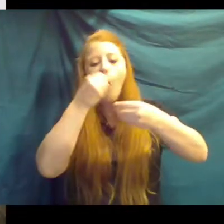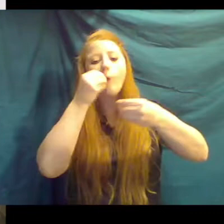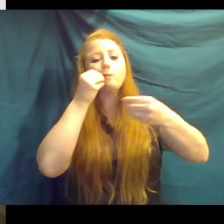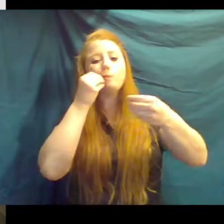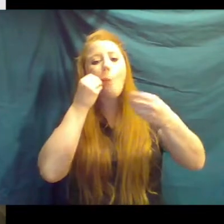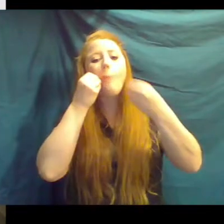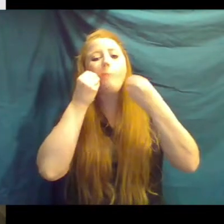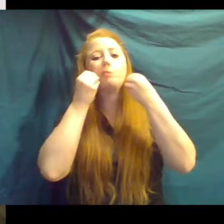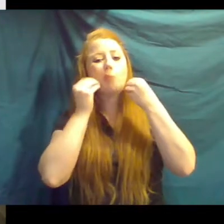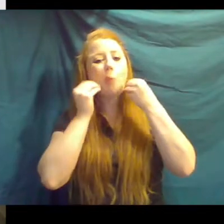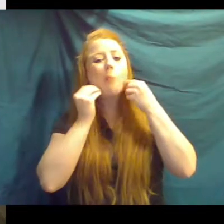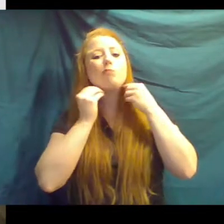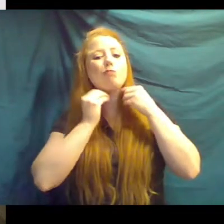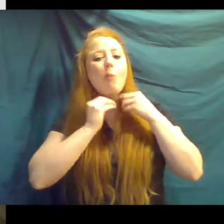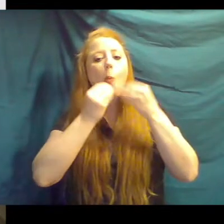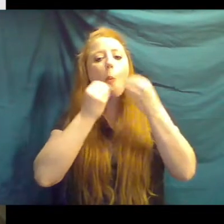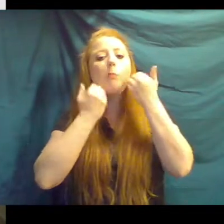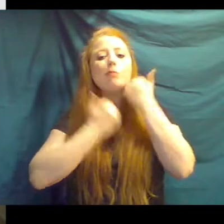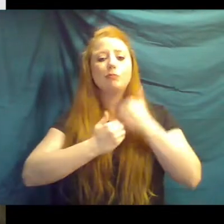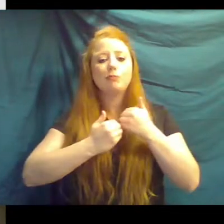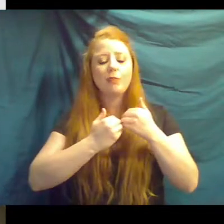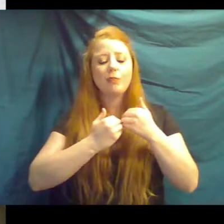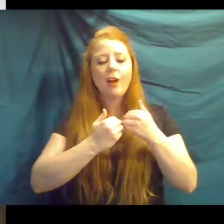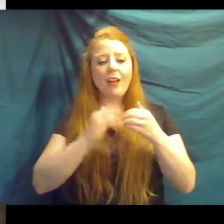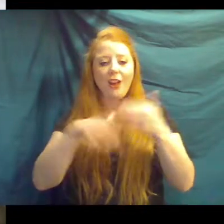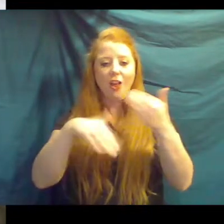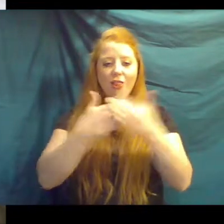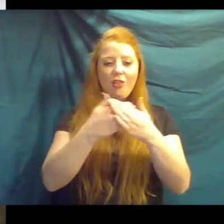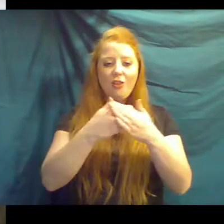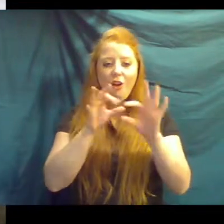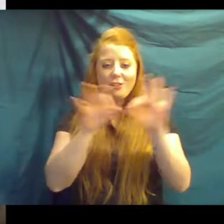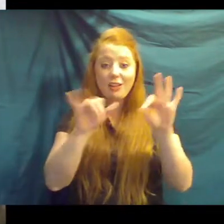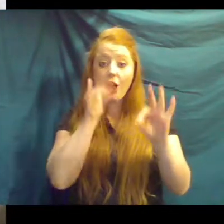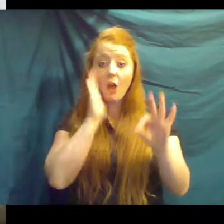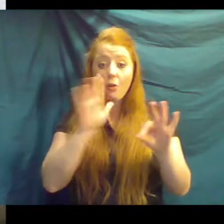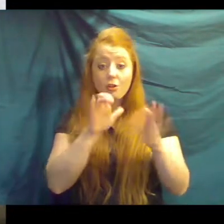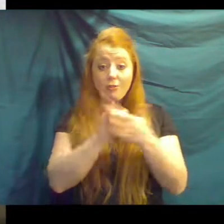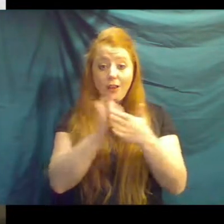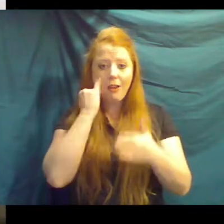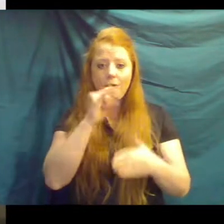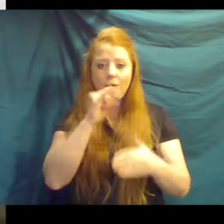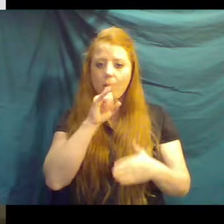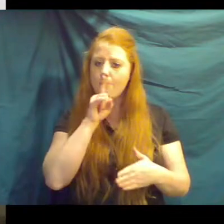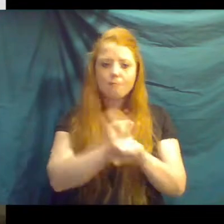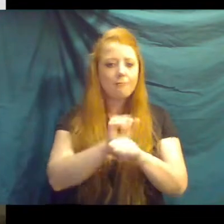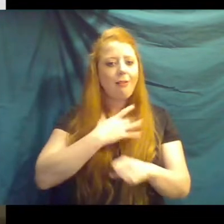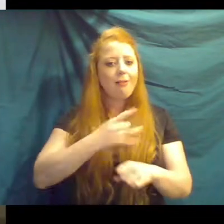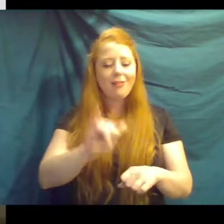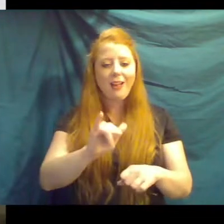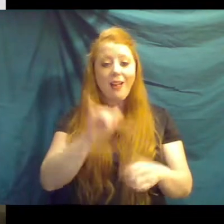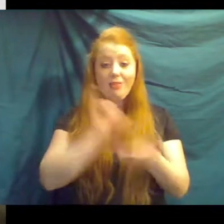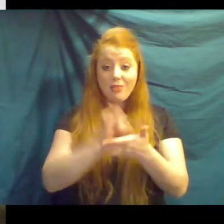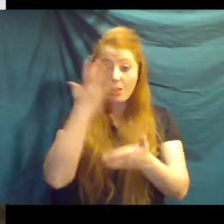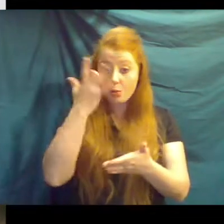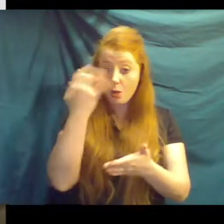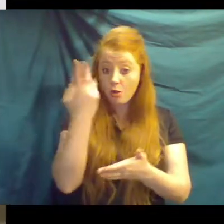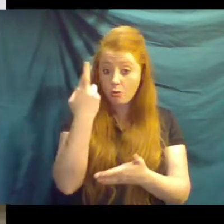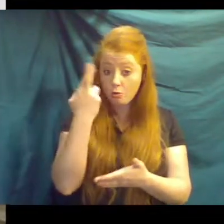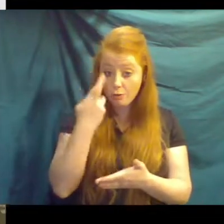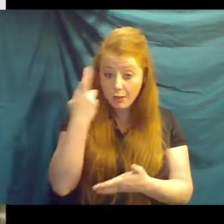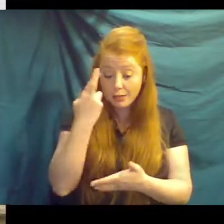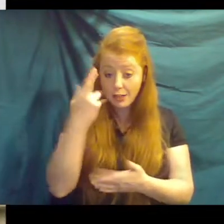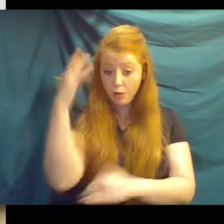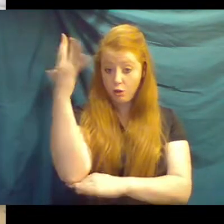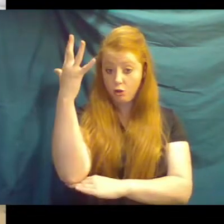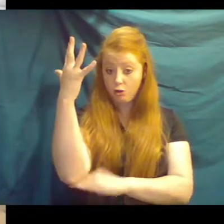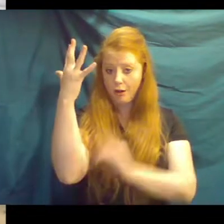whole stick. So they will do that if it's a stick that they really like. That's one of the reasons we have to wrap the trees here at the zoo is because they